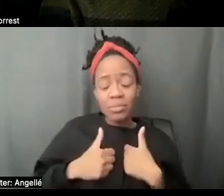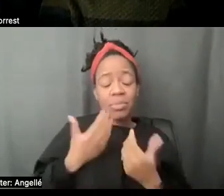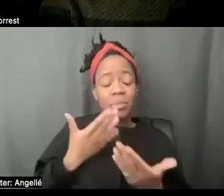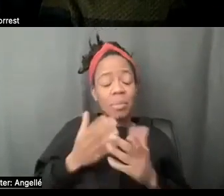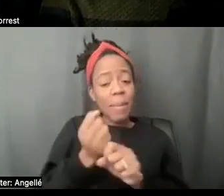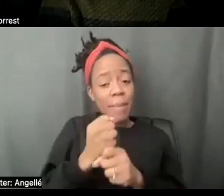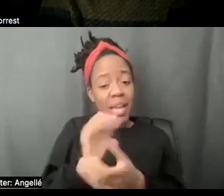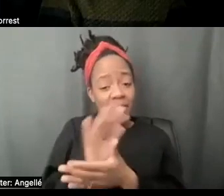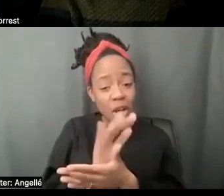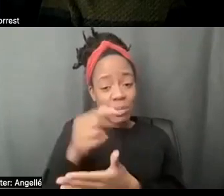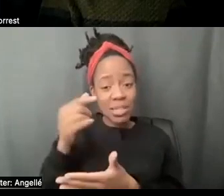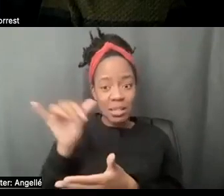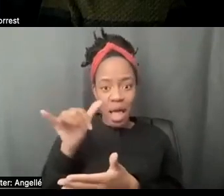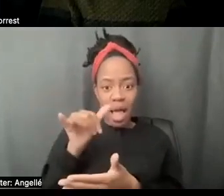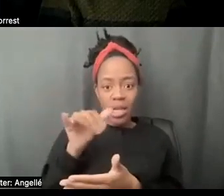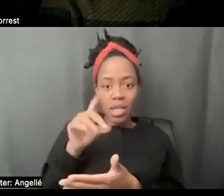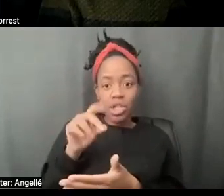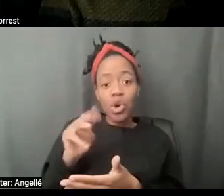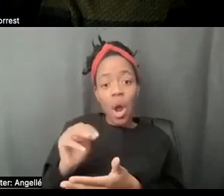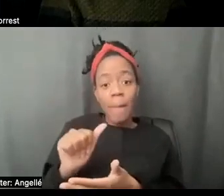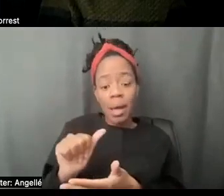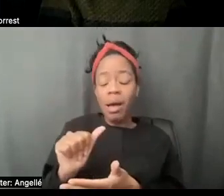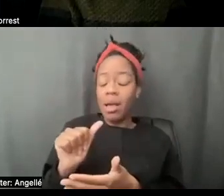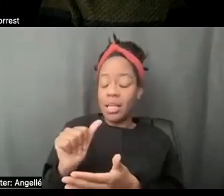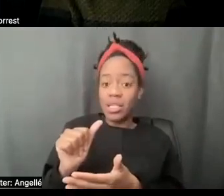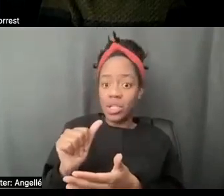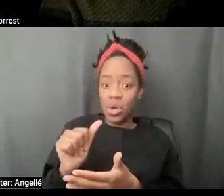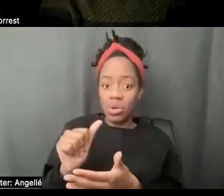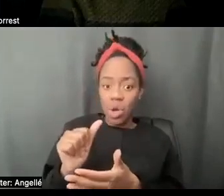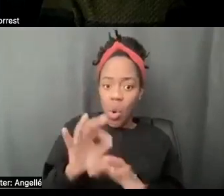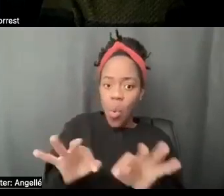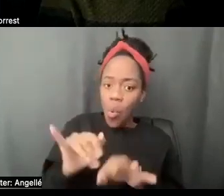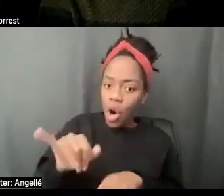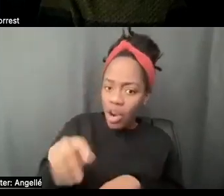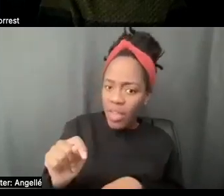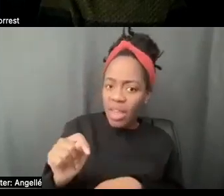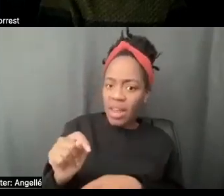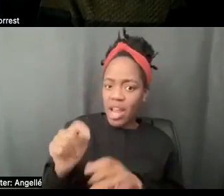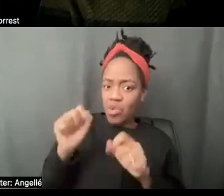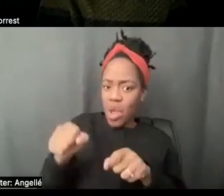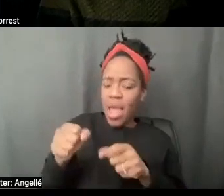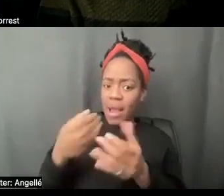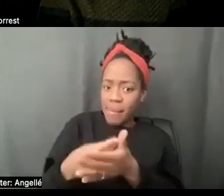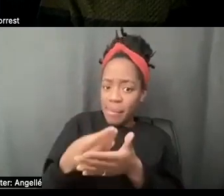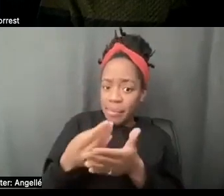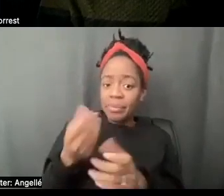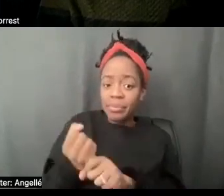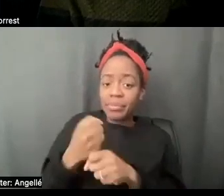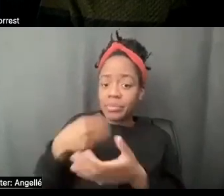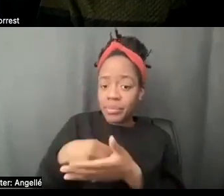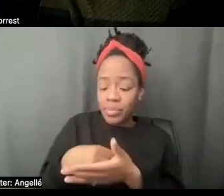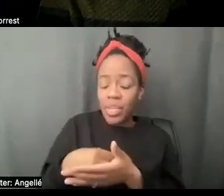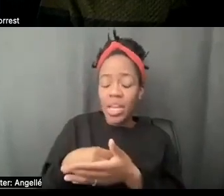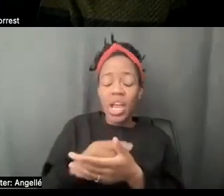worthwhile and profitable so that there's more good, good, positive, real representative,